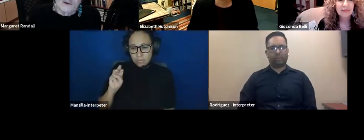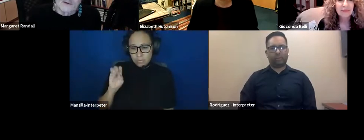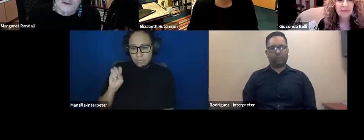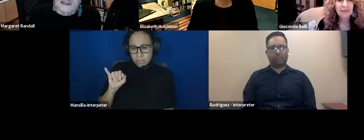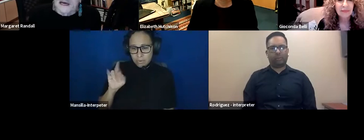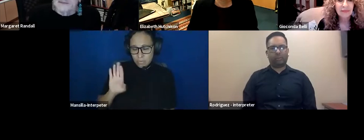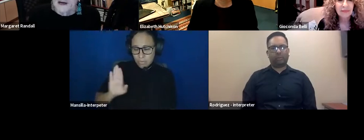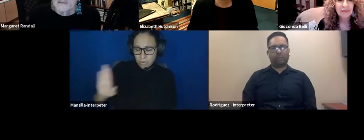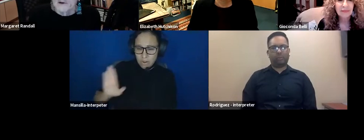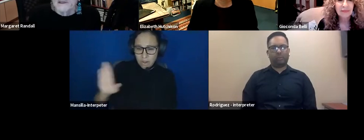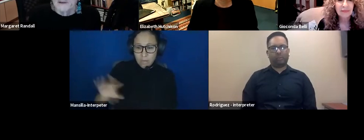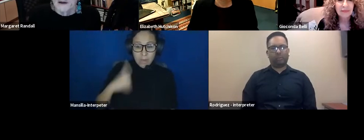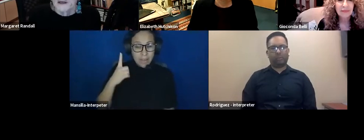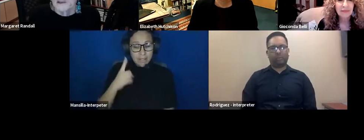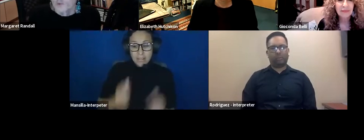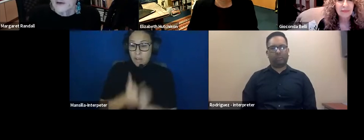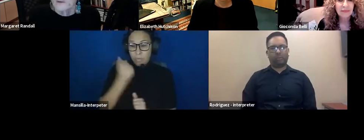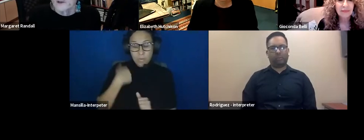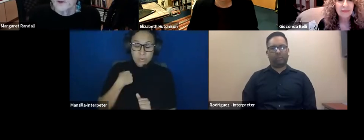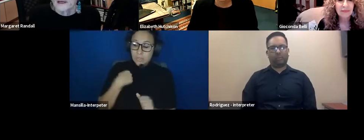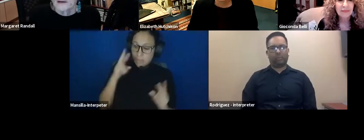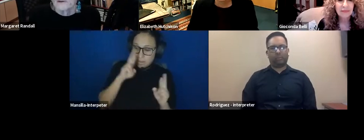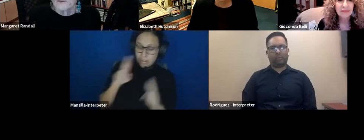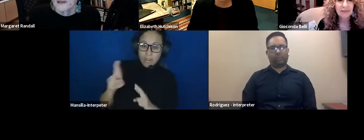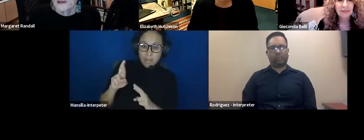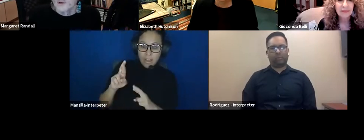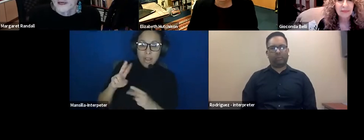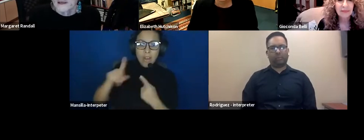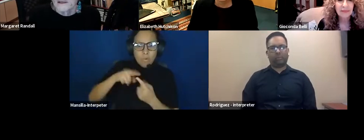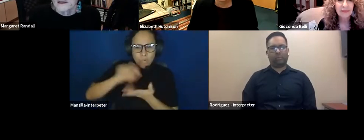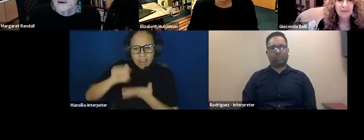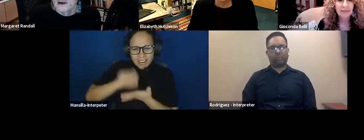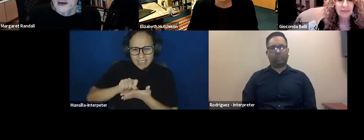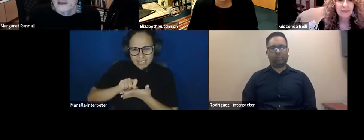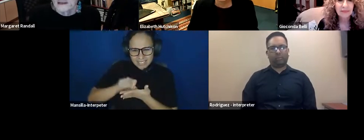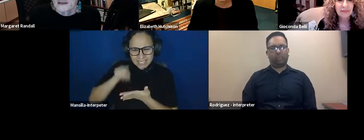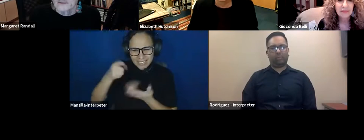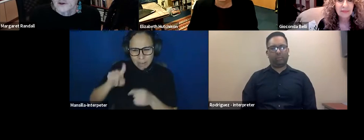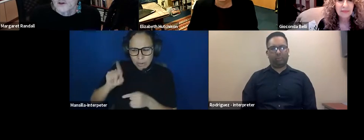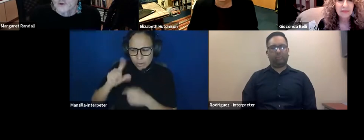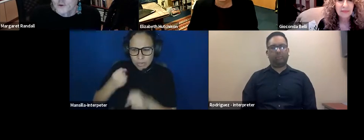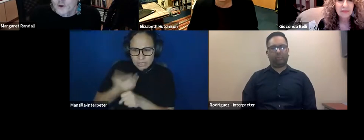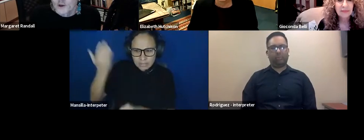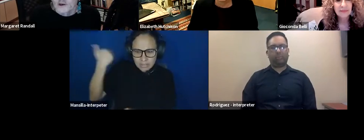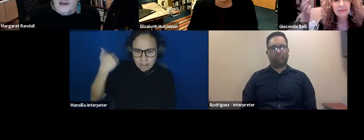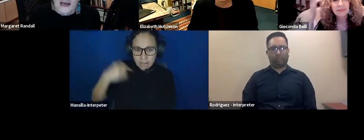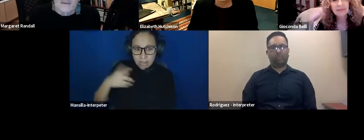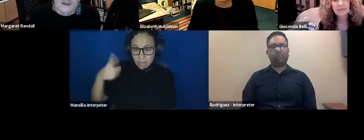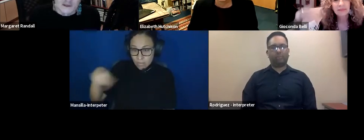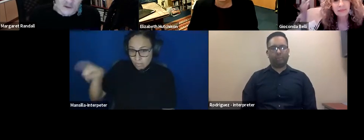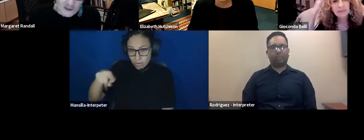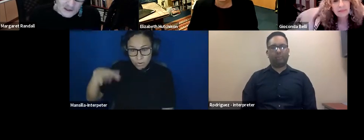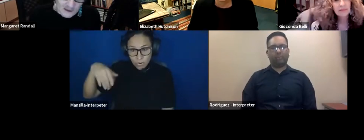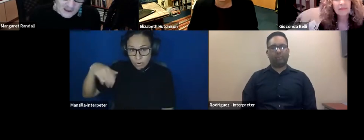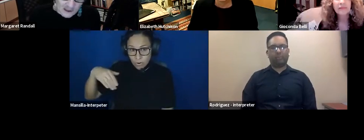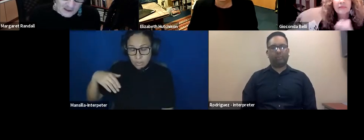think that one of the things I admire most about it is when it was written. It was written 20 years ago, and for those of you who weren't able